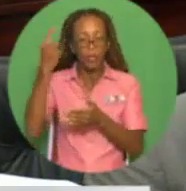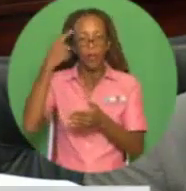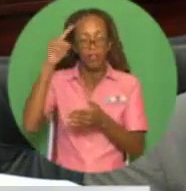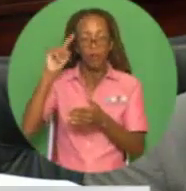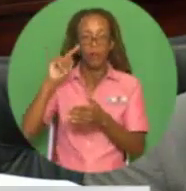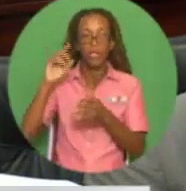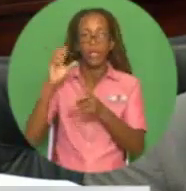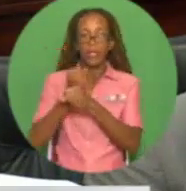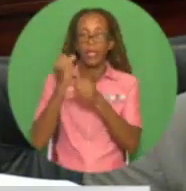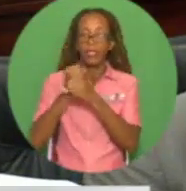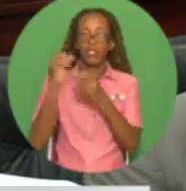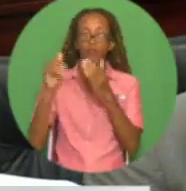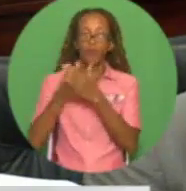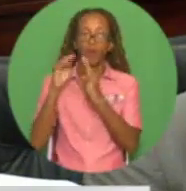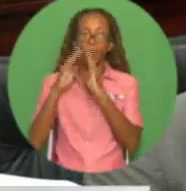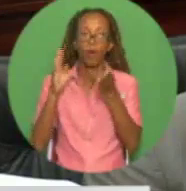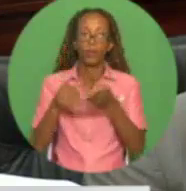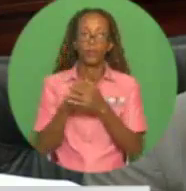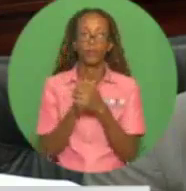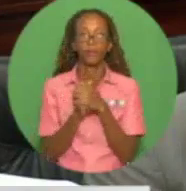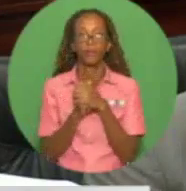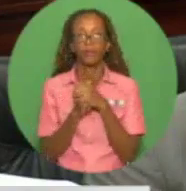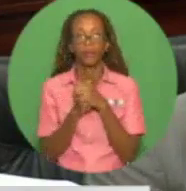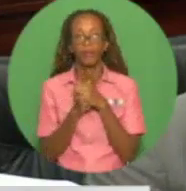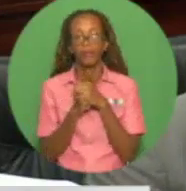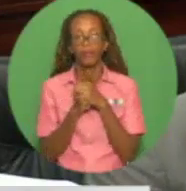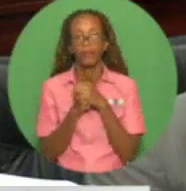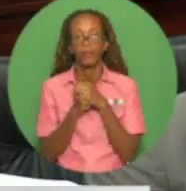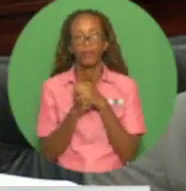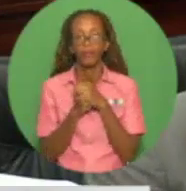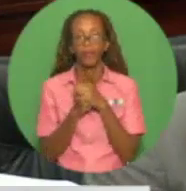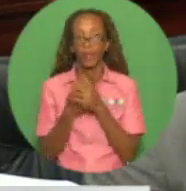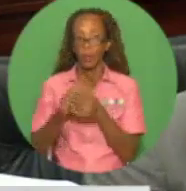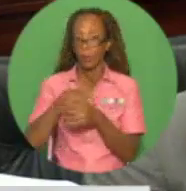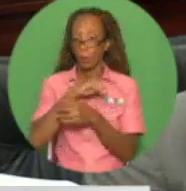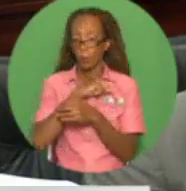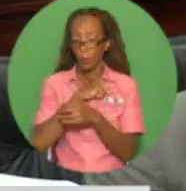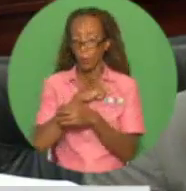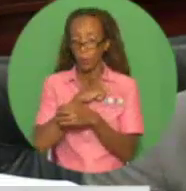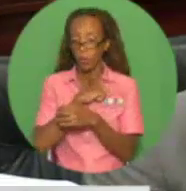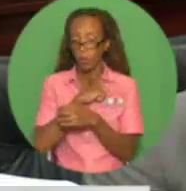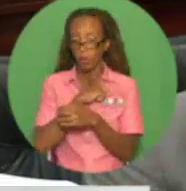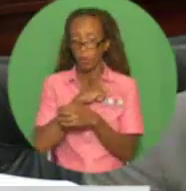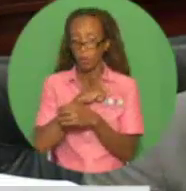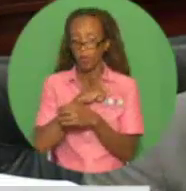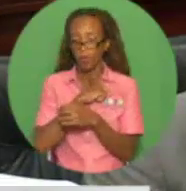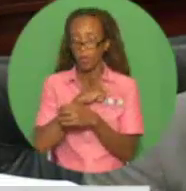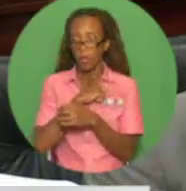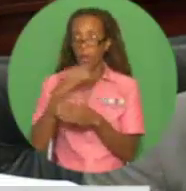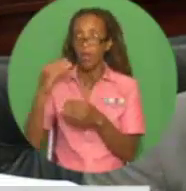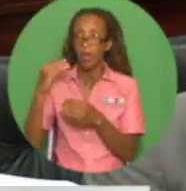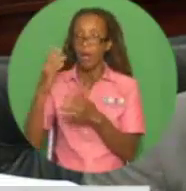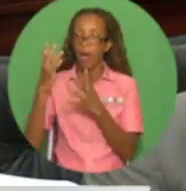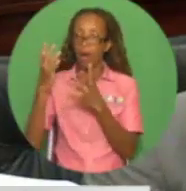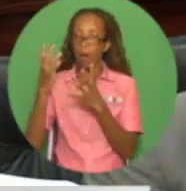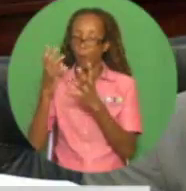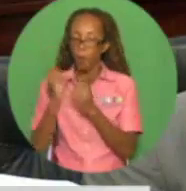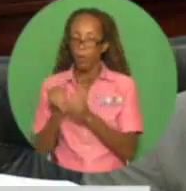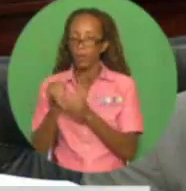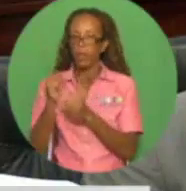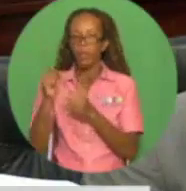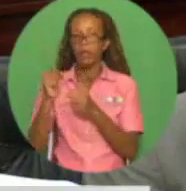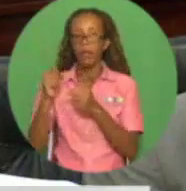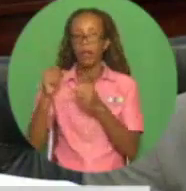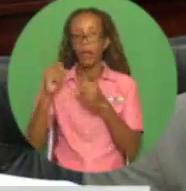increasing role for the private sector. We have been reducing through competitive tendering, Madam Speaker, the